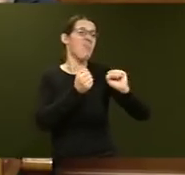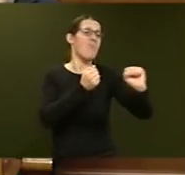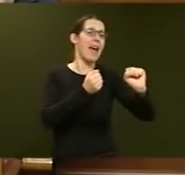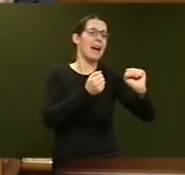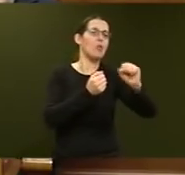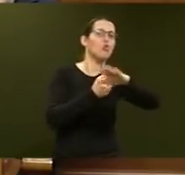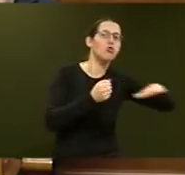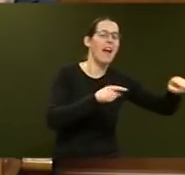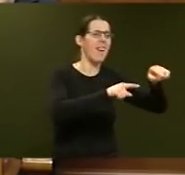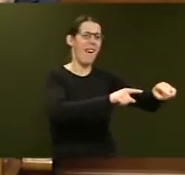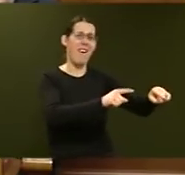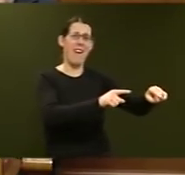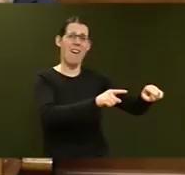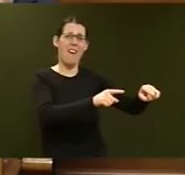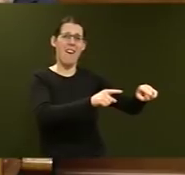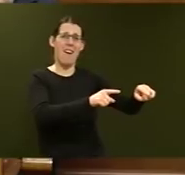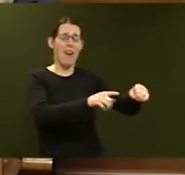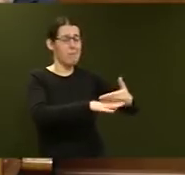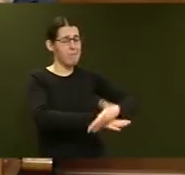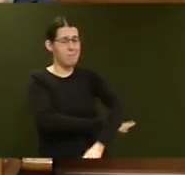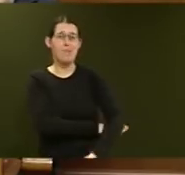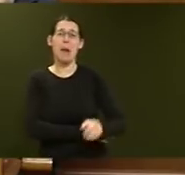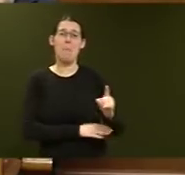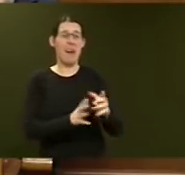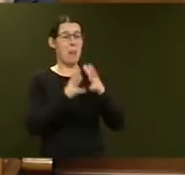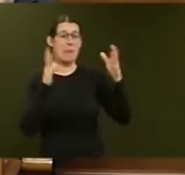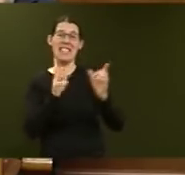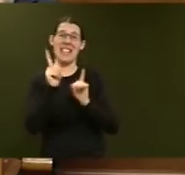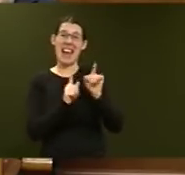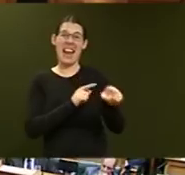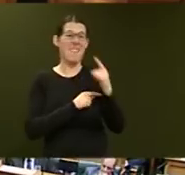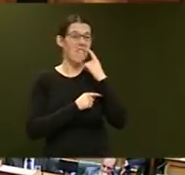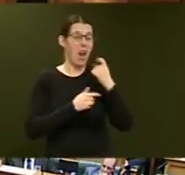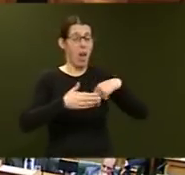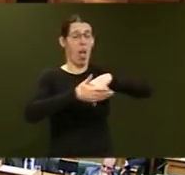city find themselves completely shut out of home ownership.